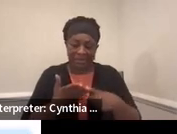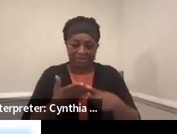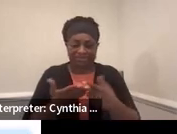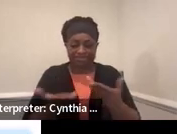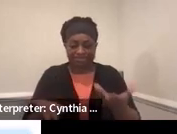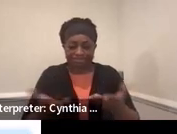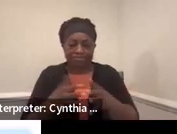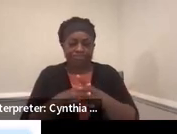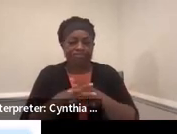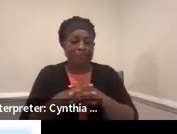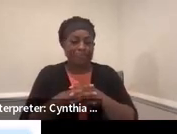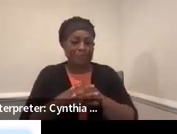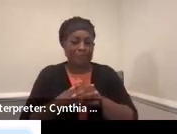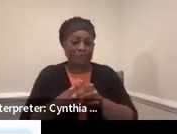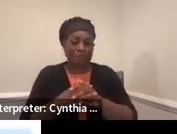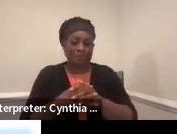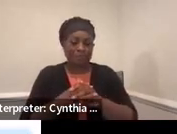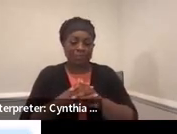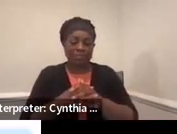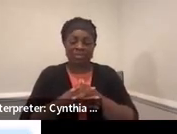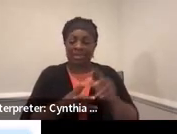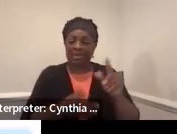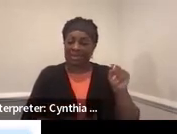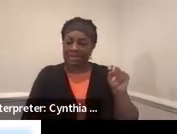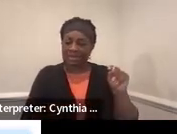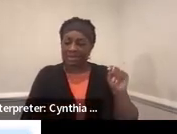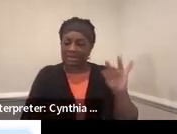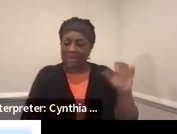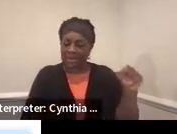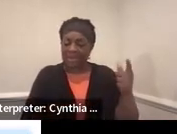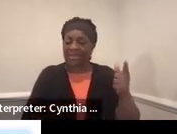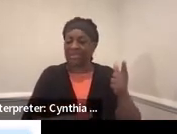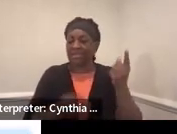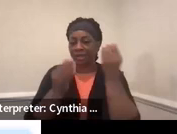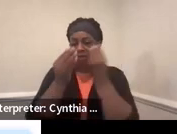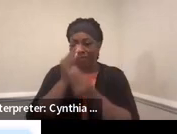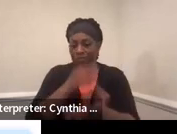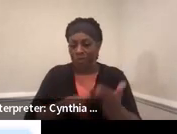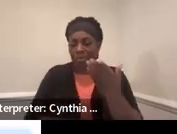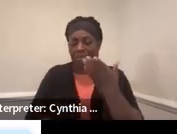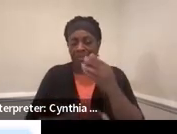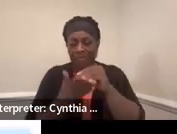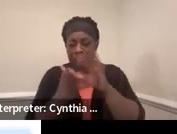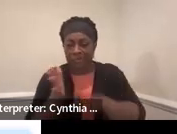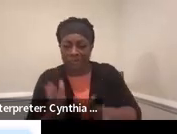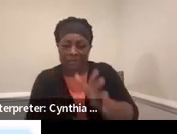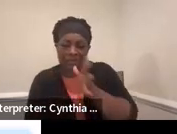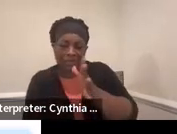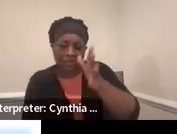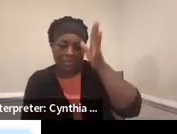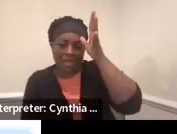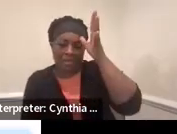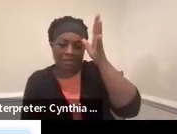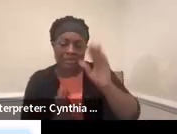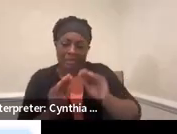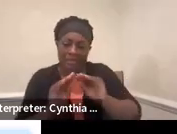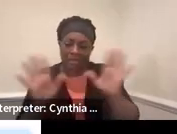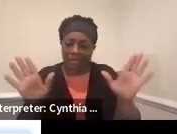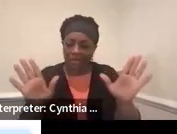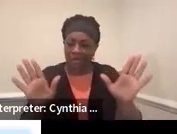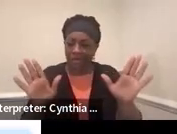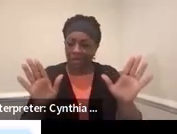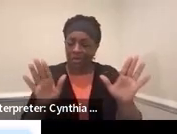section. But it's also speaking and informing both the student and the parent regarding